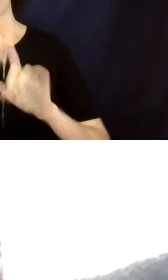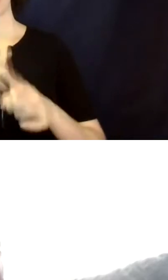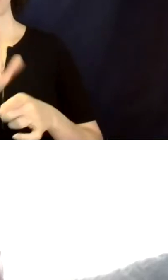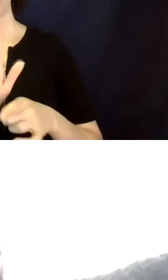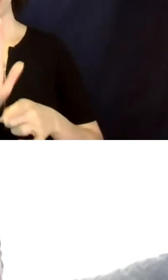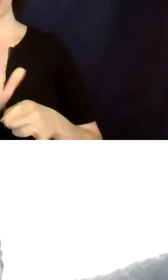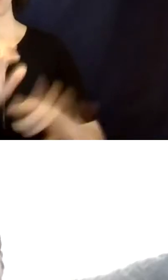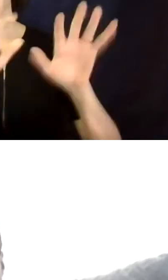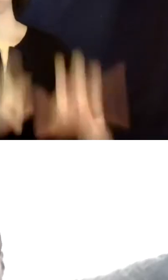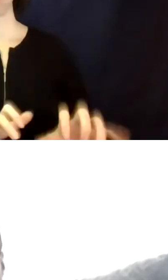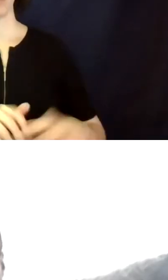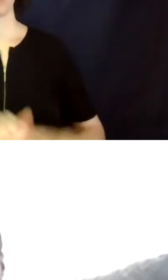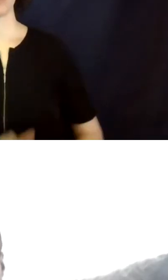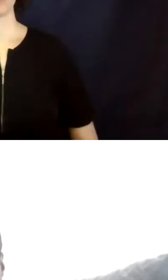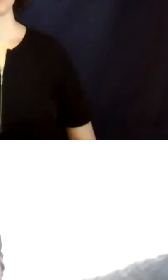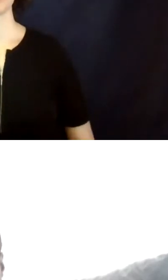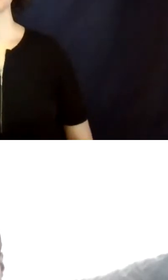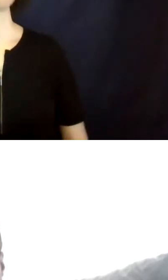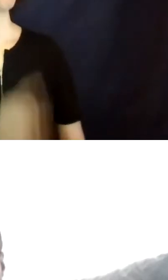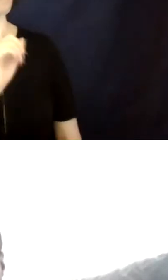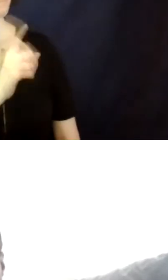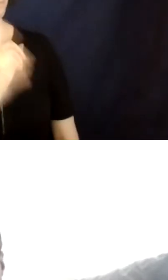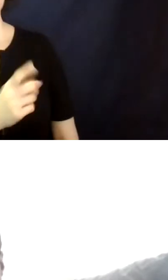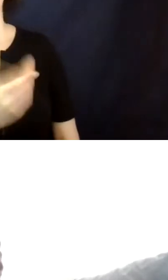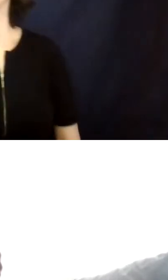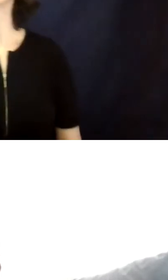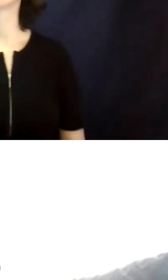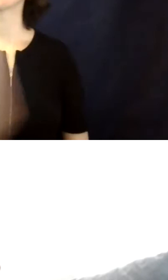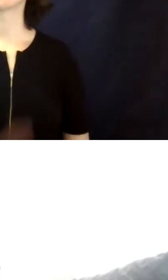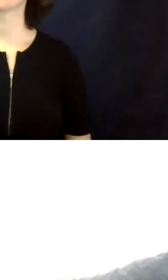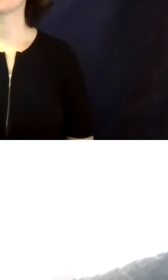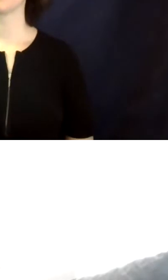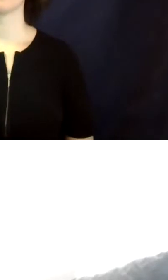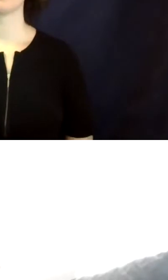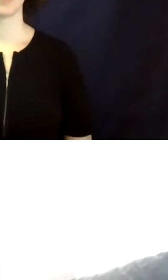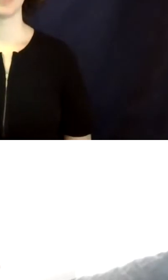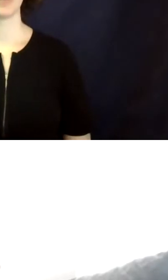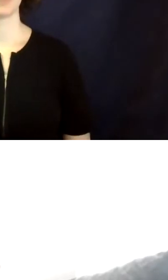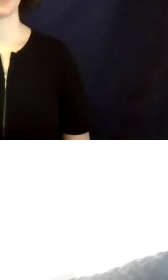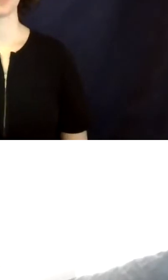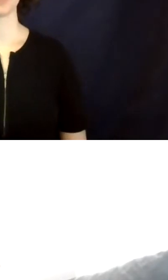questions offline. Sure. Thank you so much. Okay. Okay.